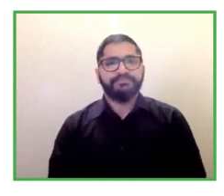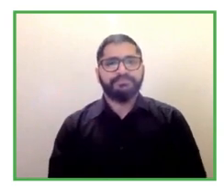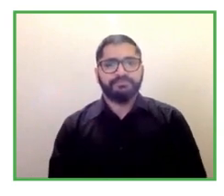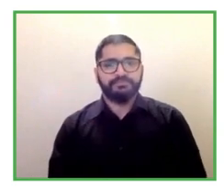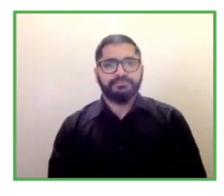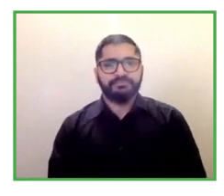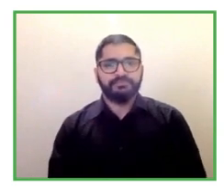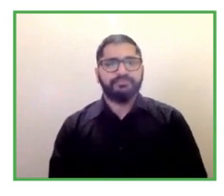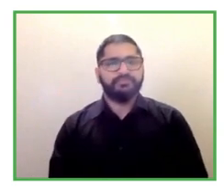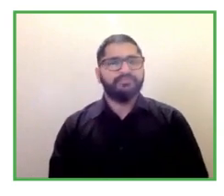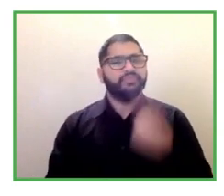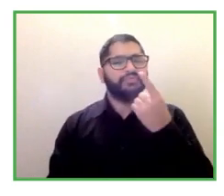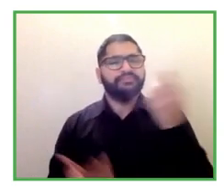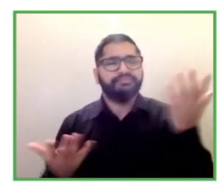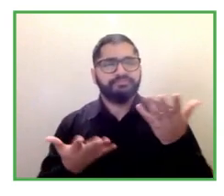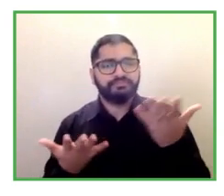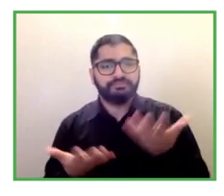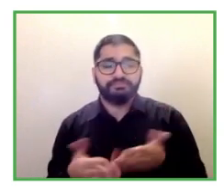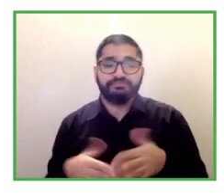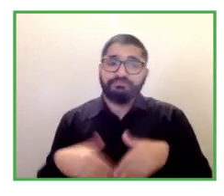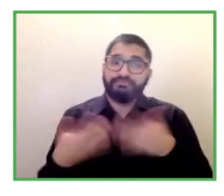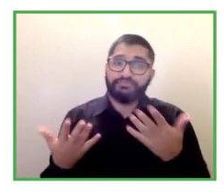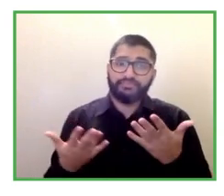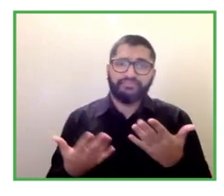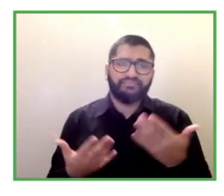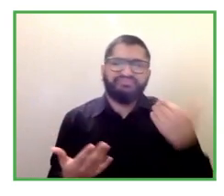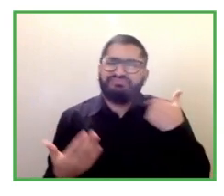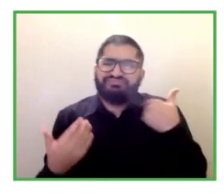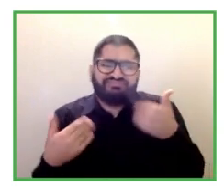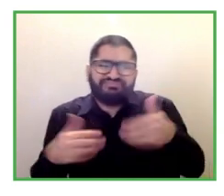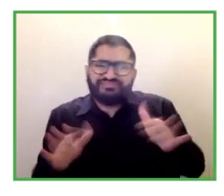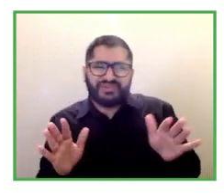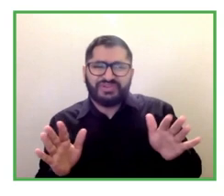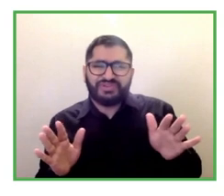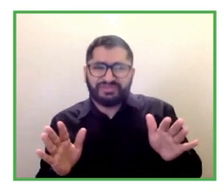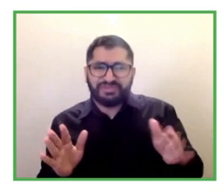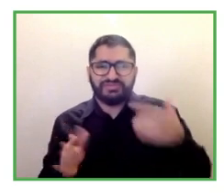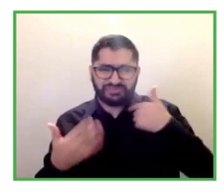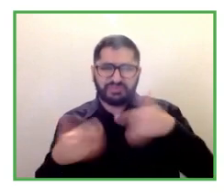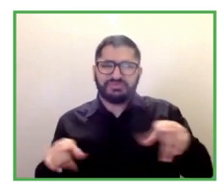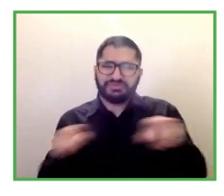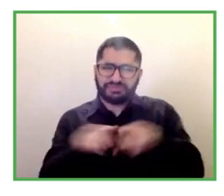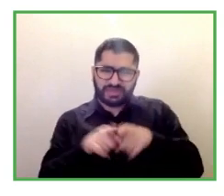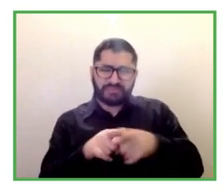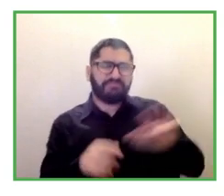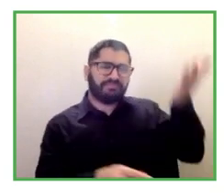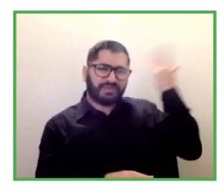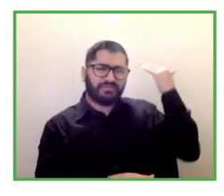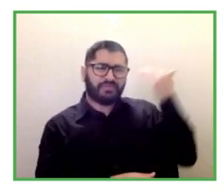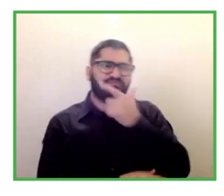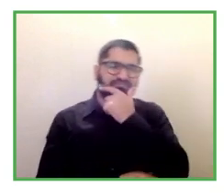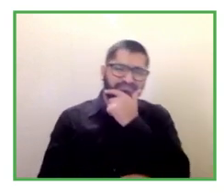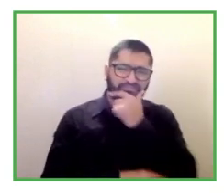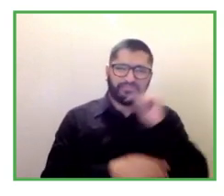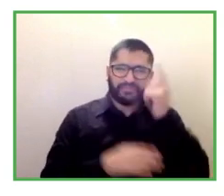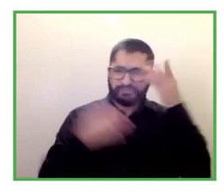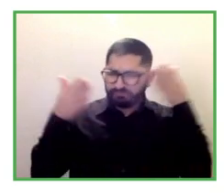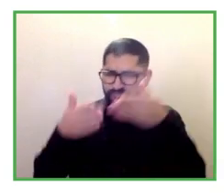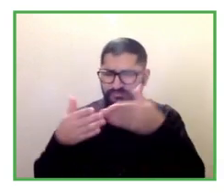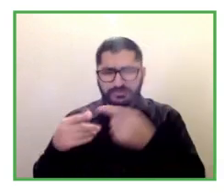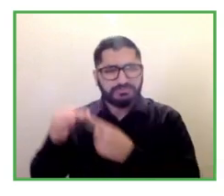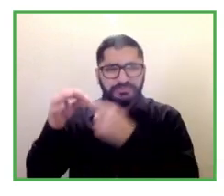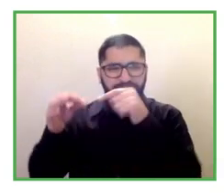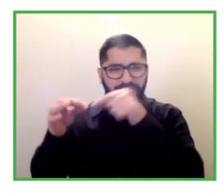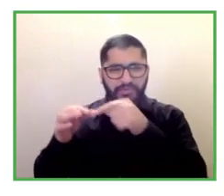uh like i was at the beginning of zero project sitting here in awe at the beginning of your uh um you know your